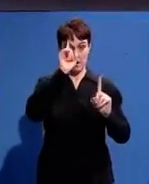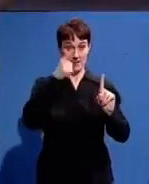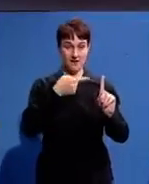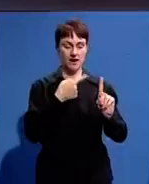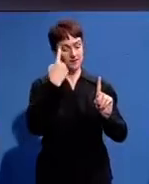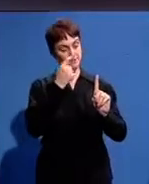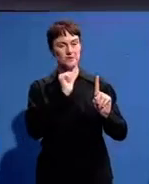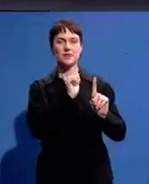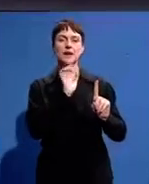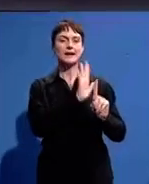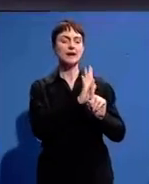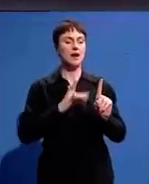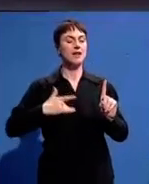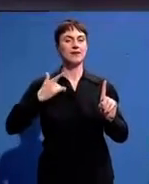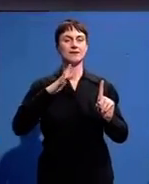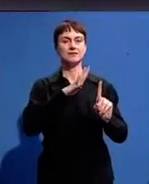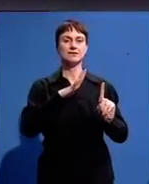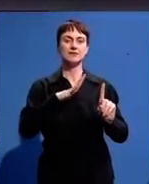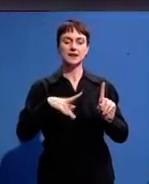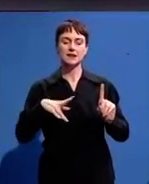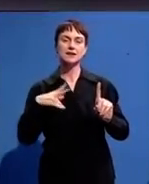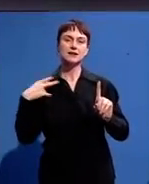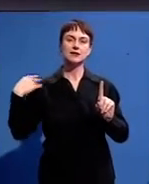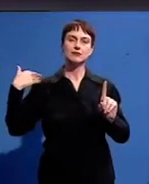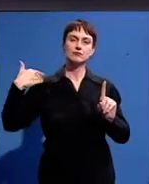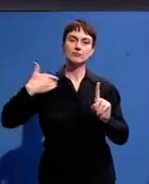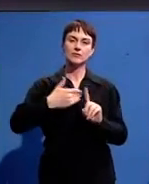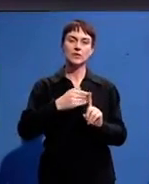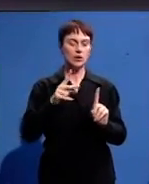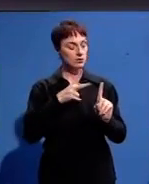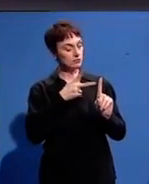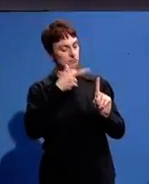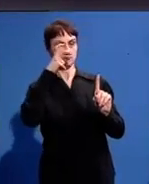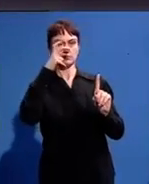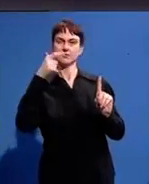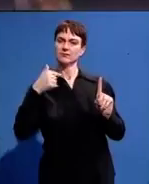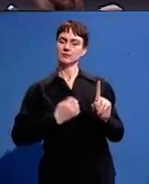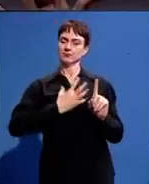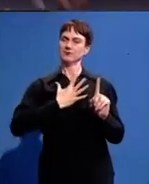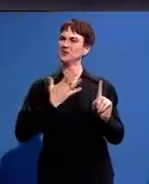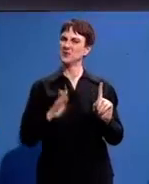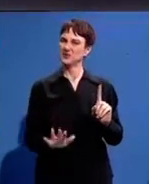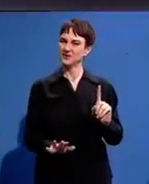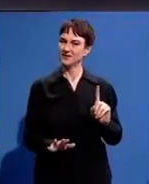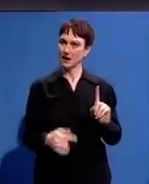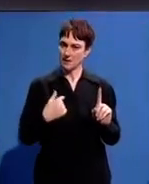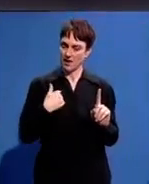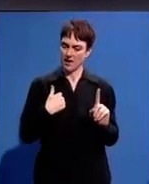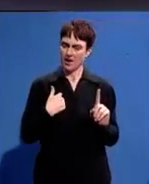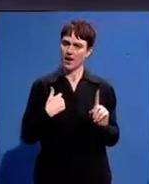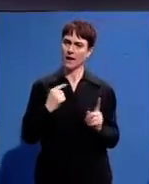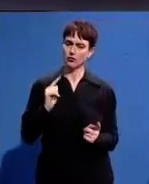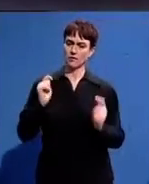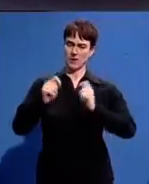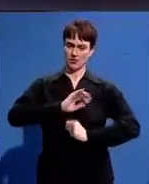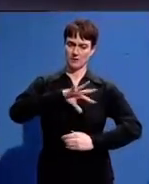life his journey is you have no choice but to get inspired as a young South African and we are part of transformation we